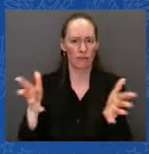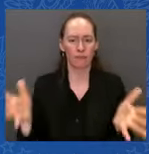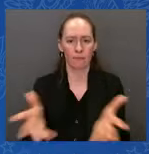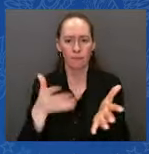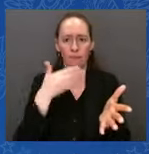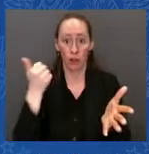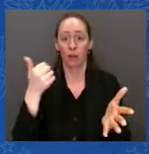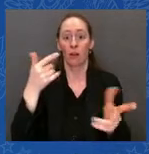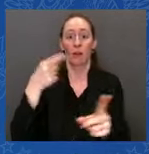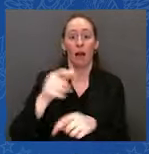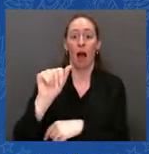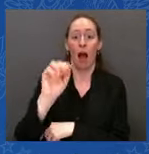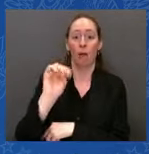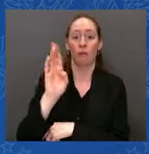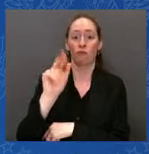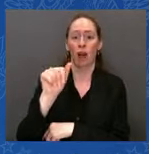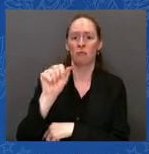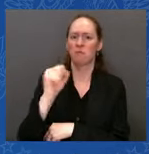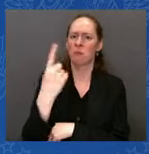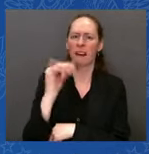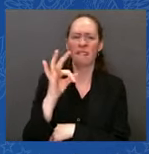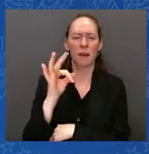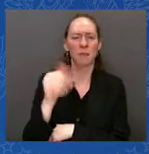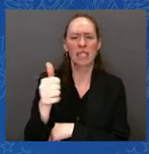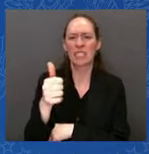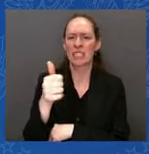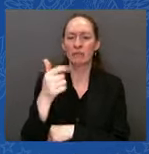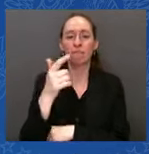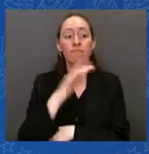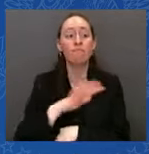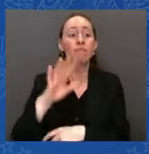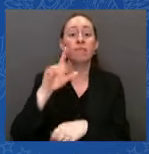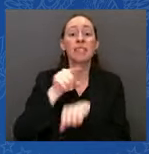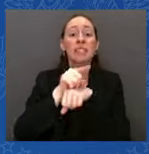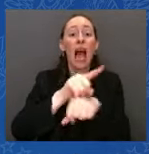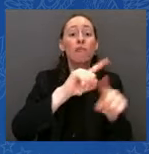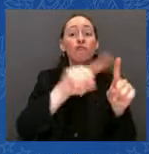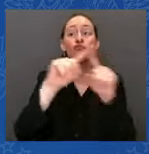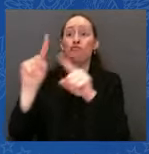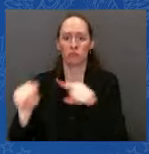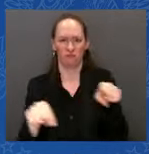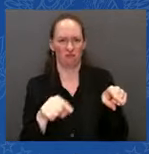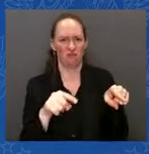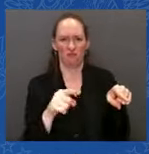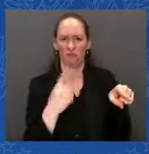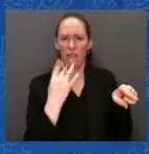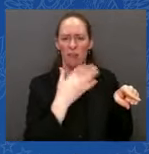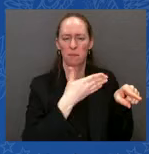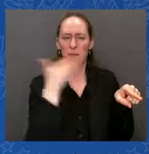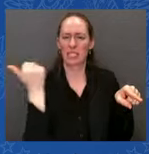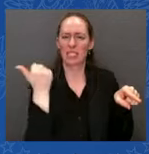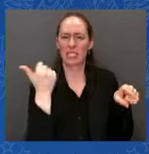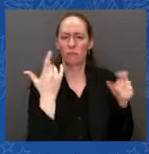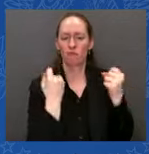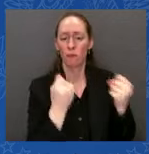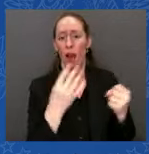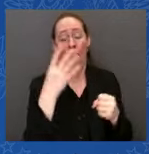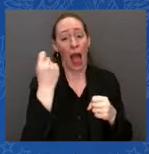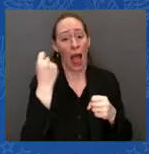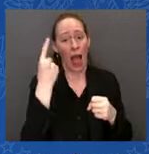maintain. So we're also giving Ukraine the parts and equipment necessary to effectively sustain these tanks on the battlefield.